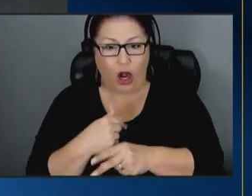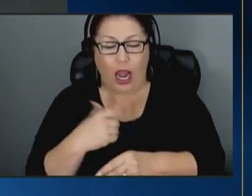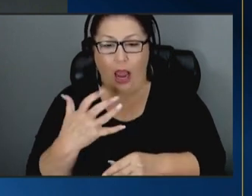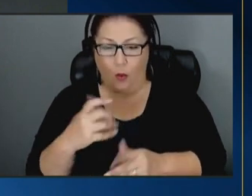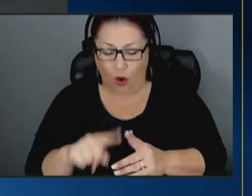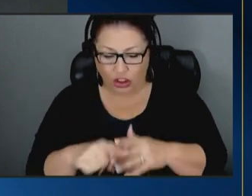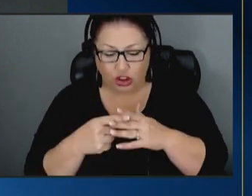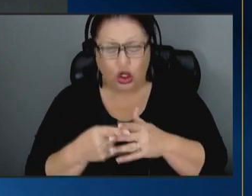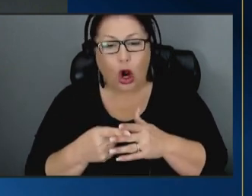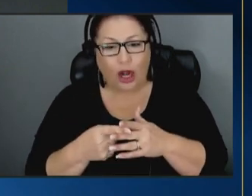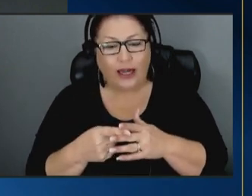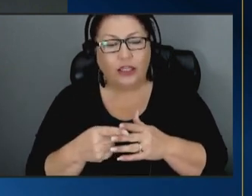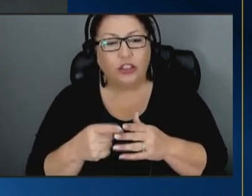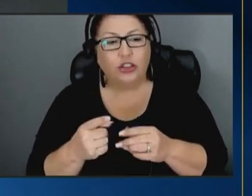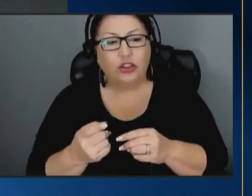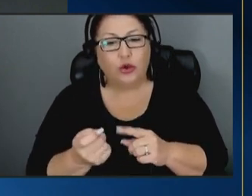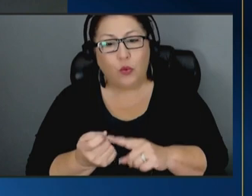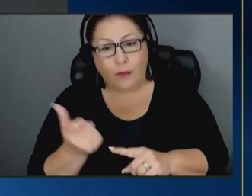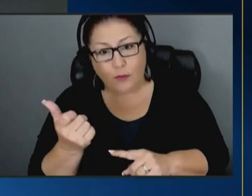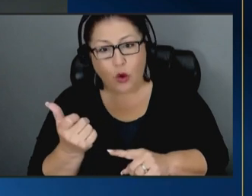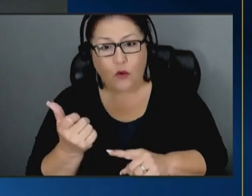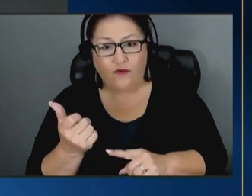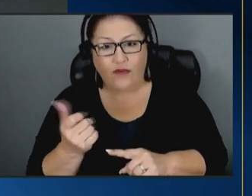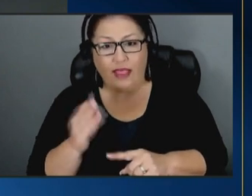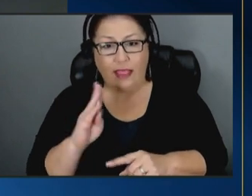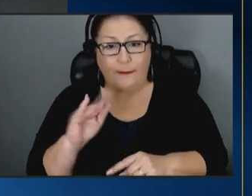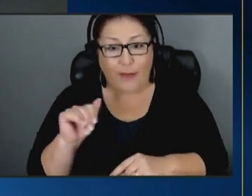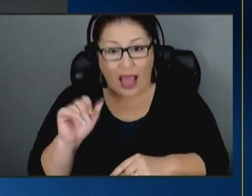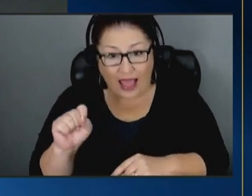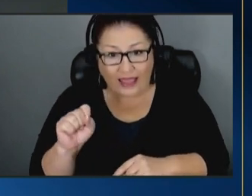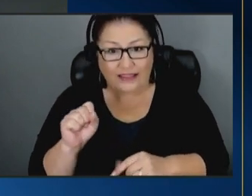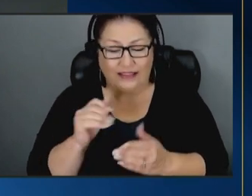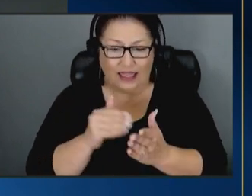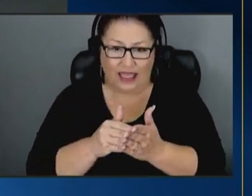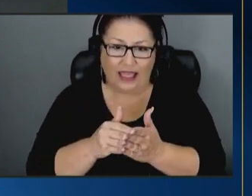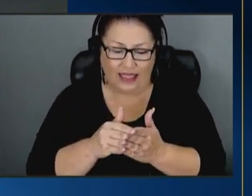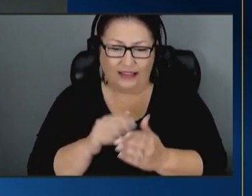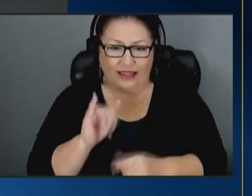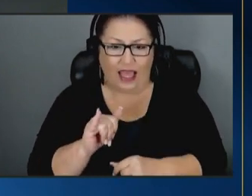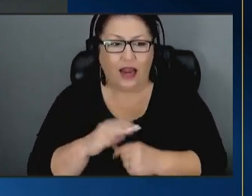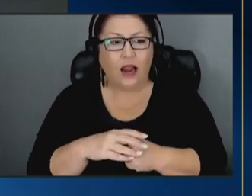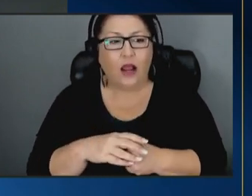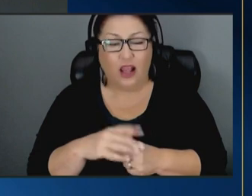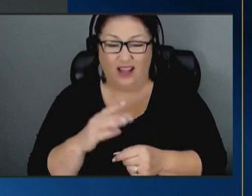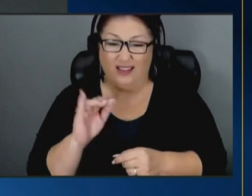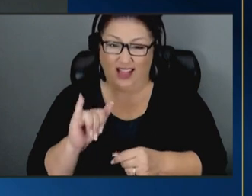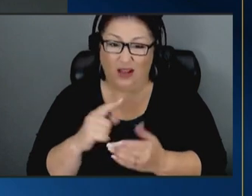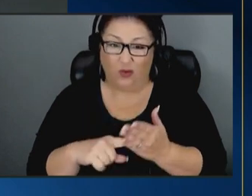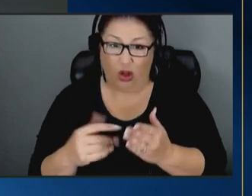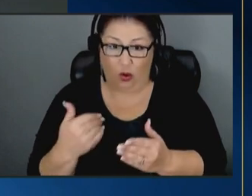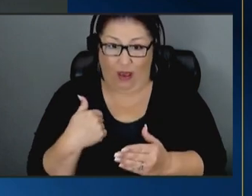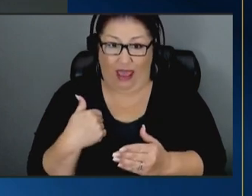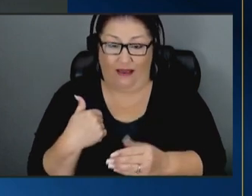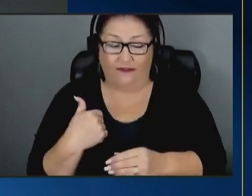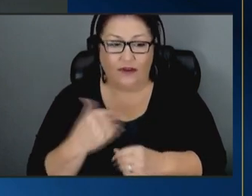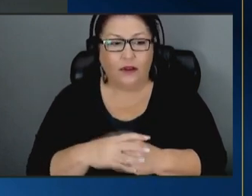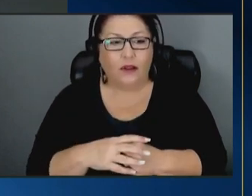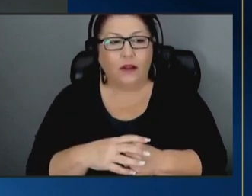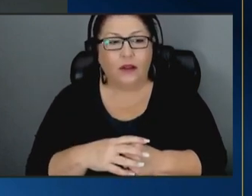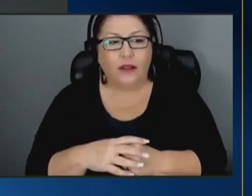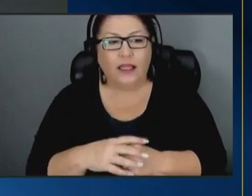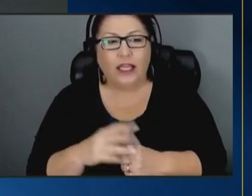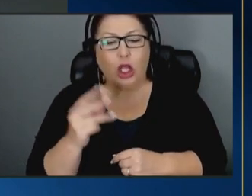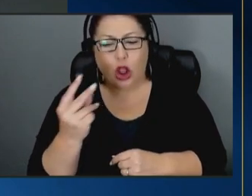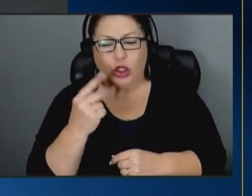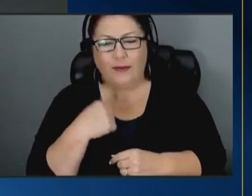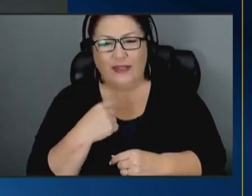least to remove the bias against kinship care which is what you had then he looked at me and he goes i